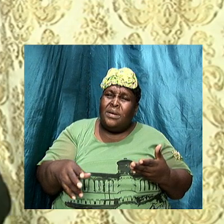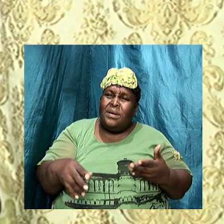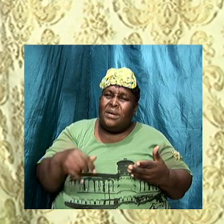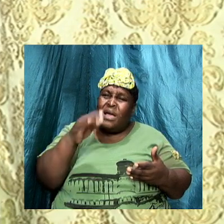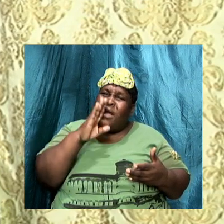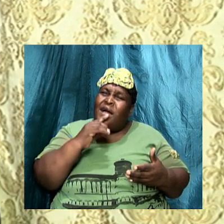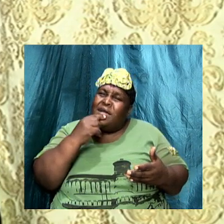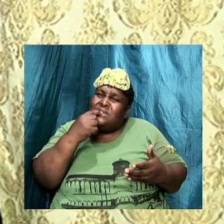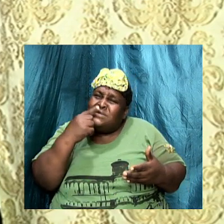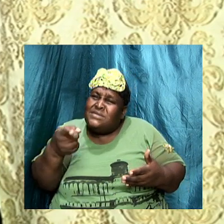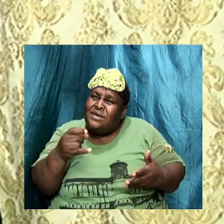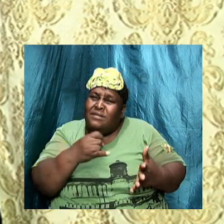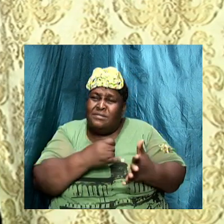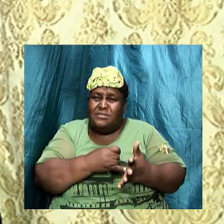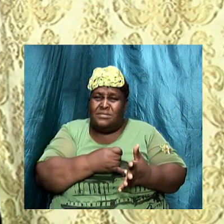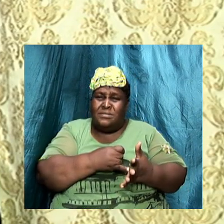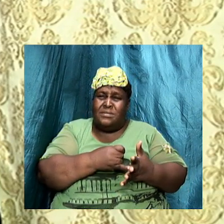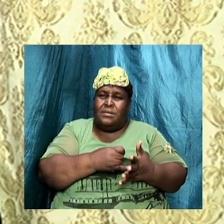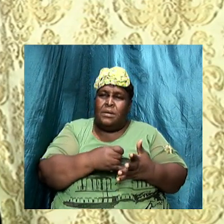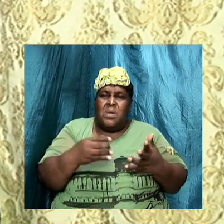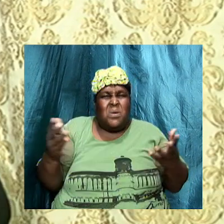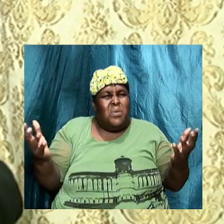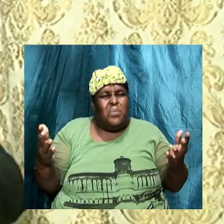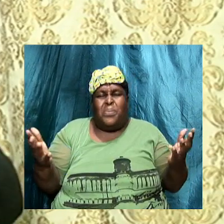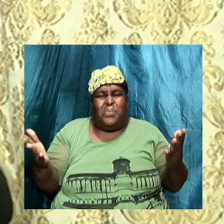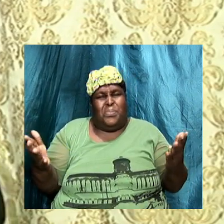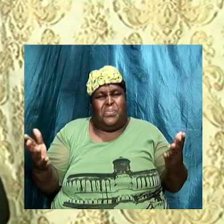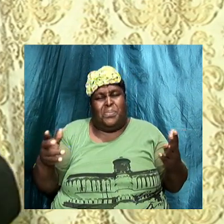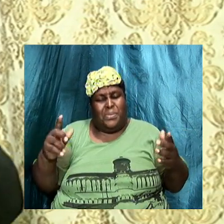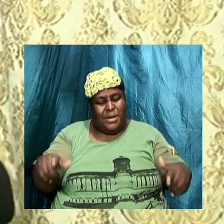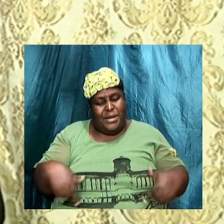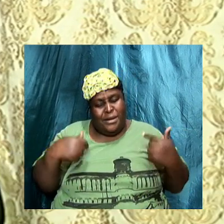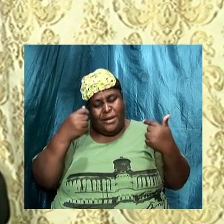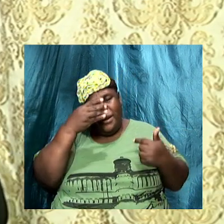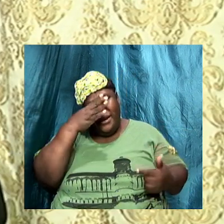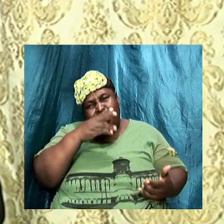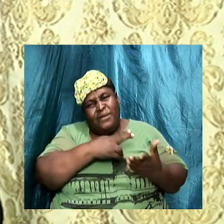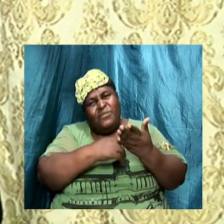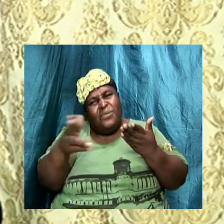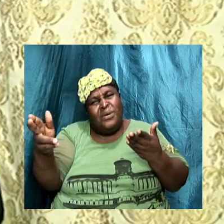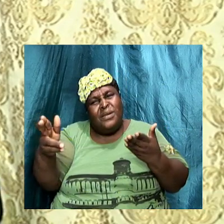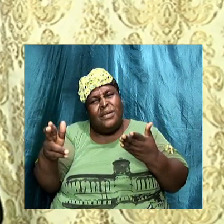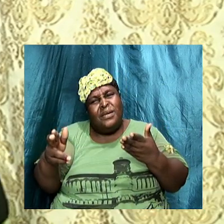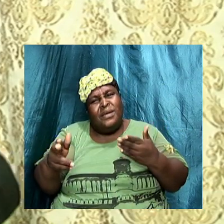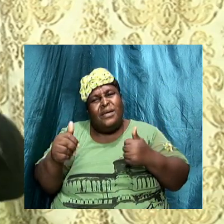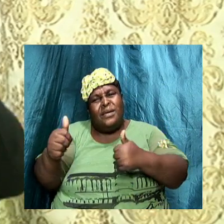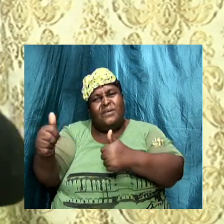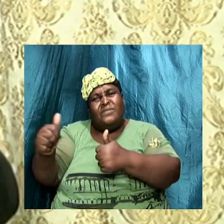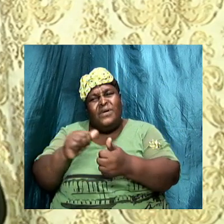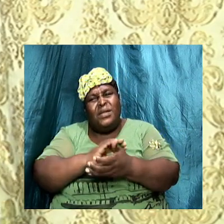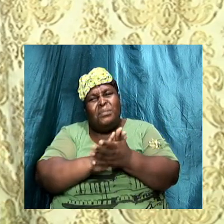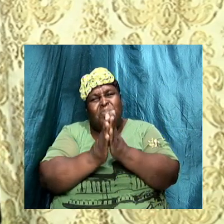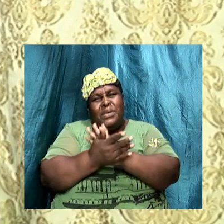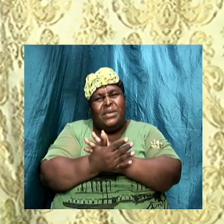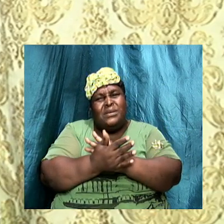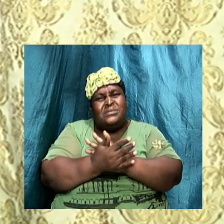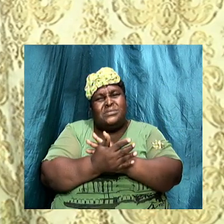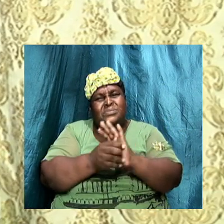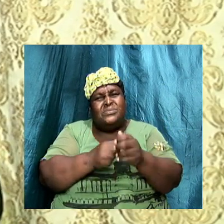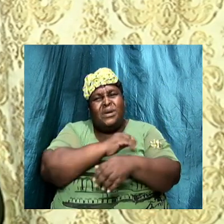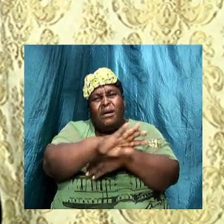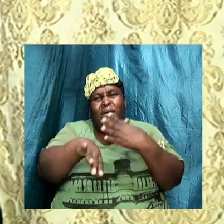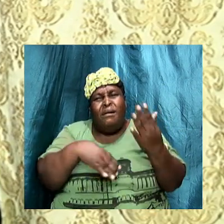Why should I live holy? It is how we follow peace with all men and holiness